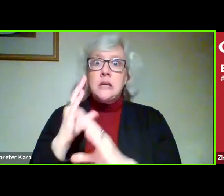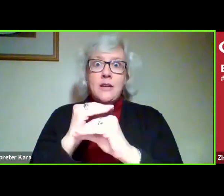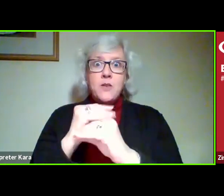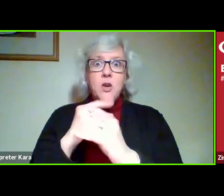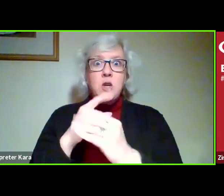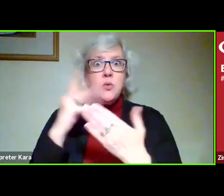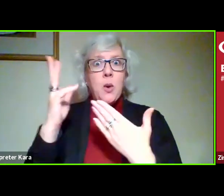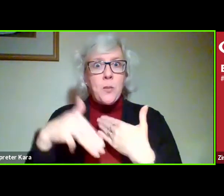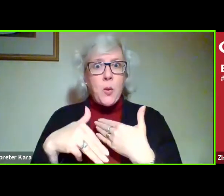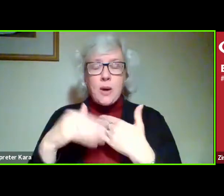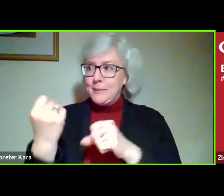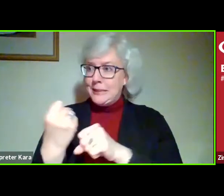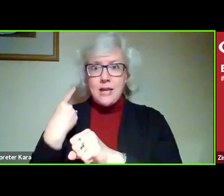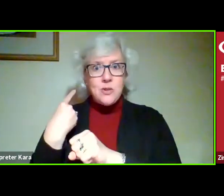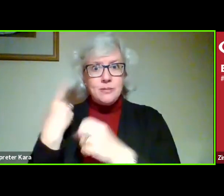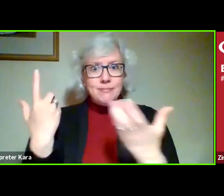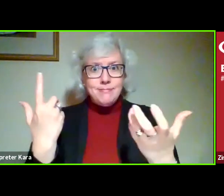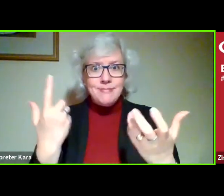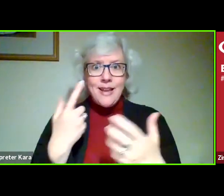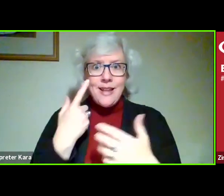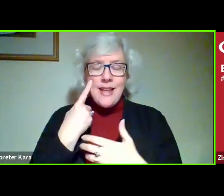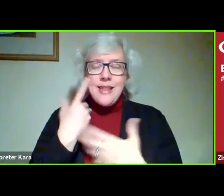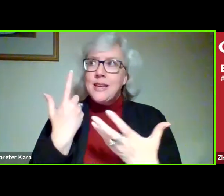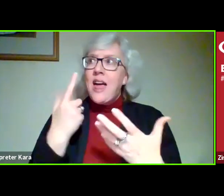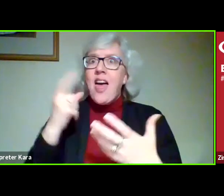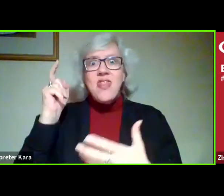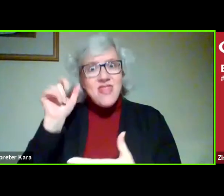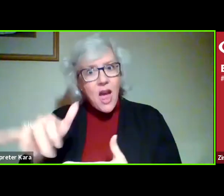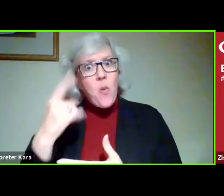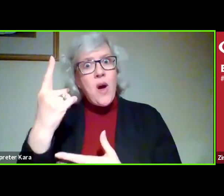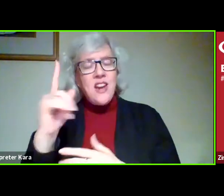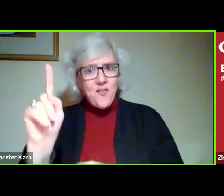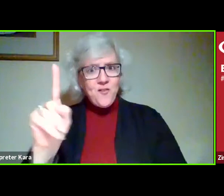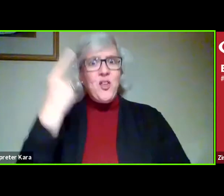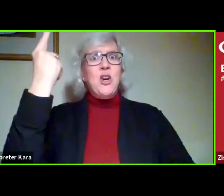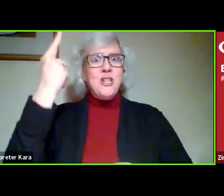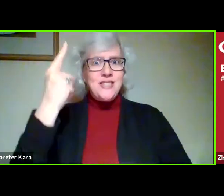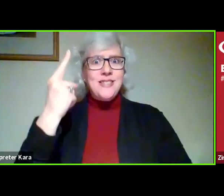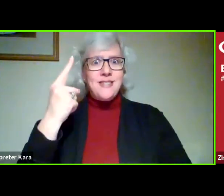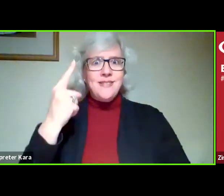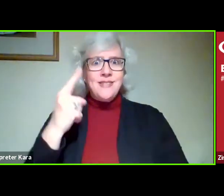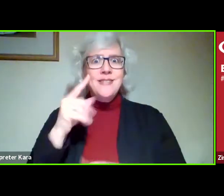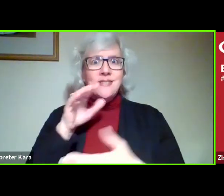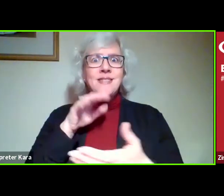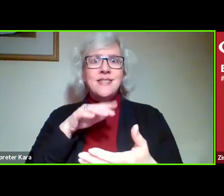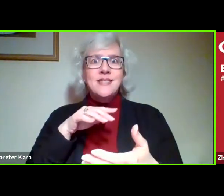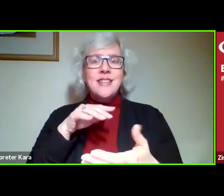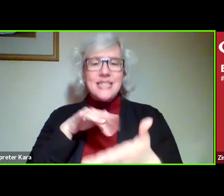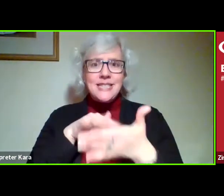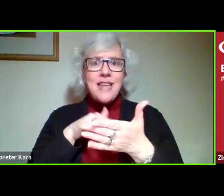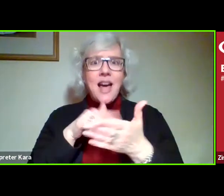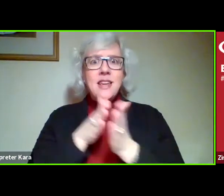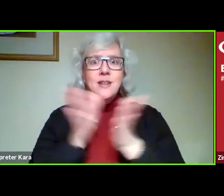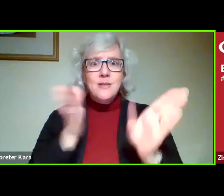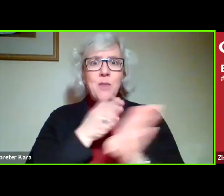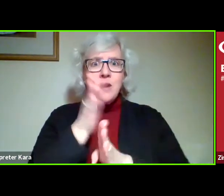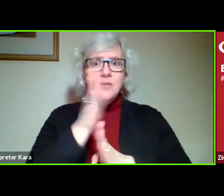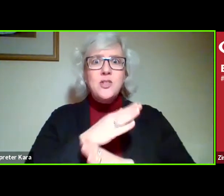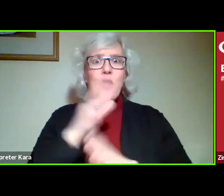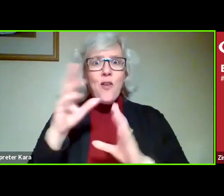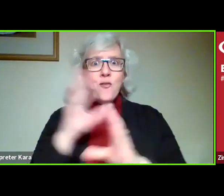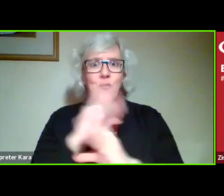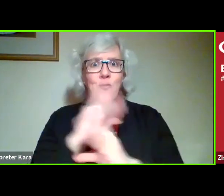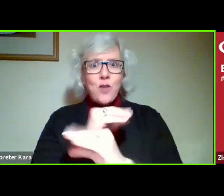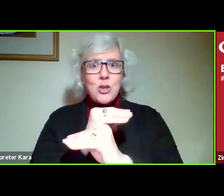last year. I believe that that program was the first academic program to develop a virtual experience for the